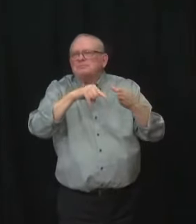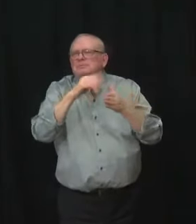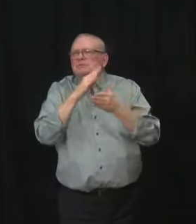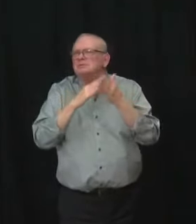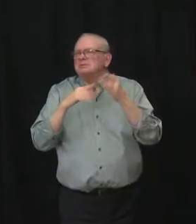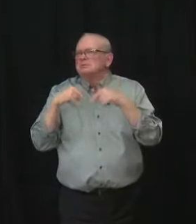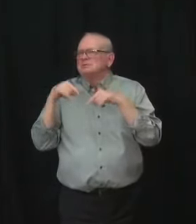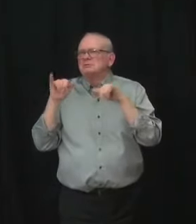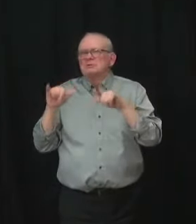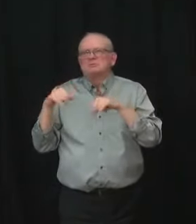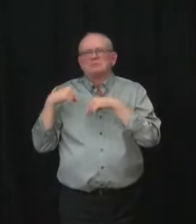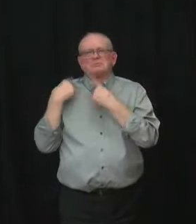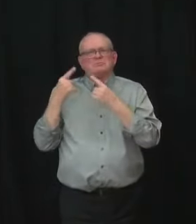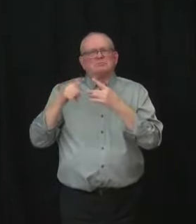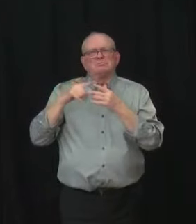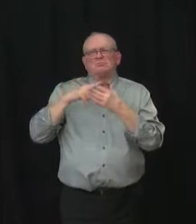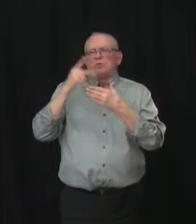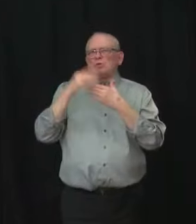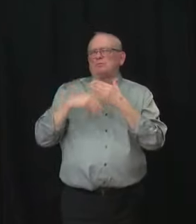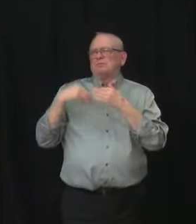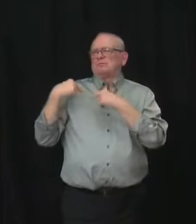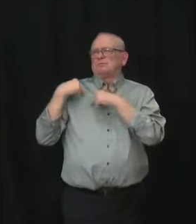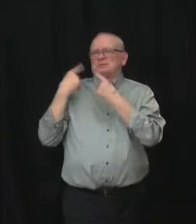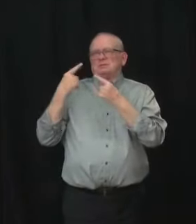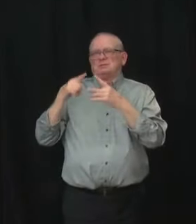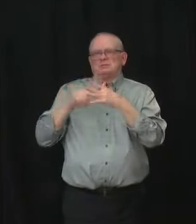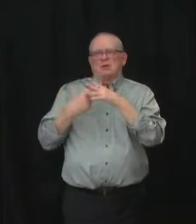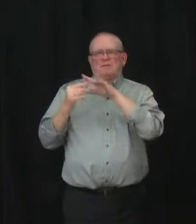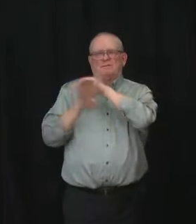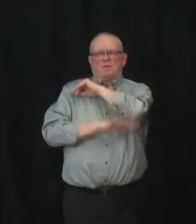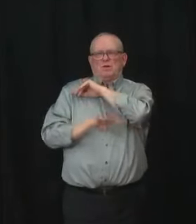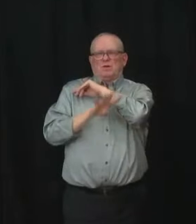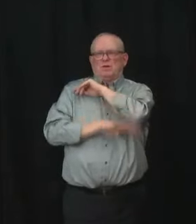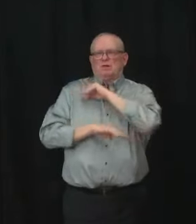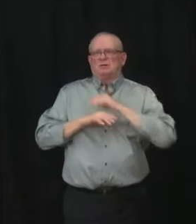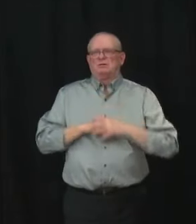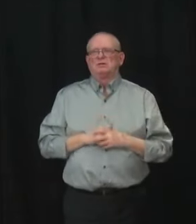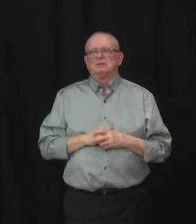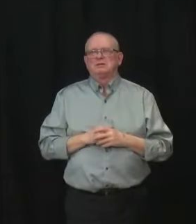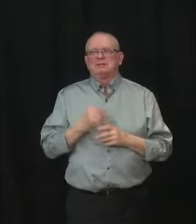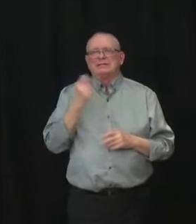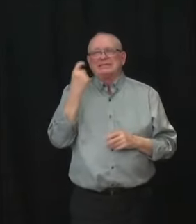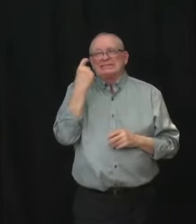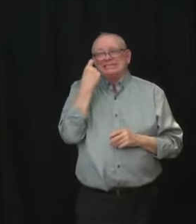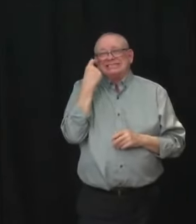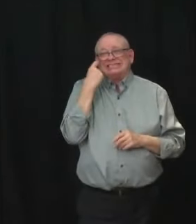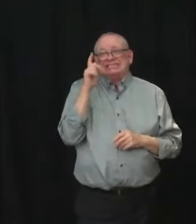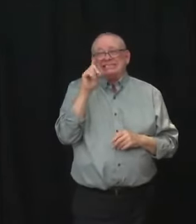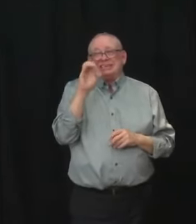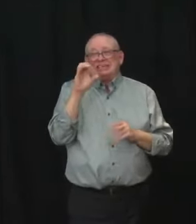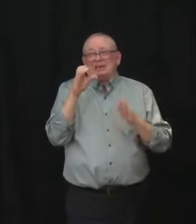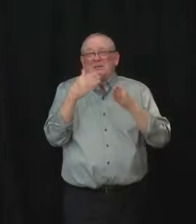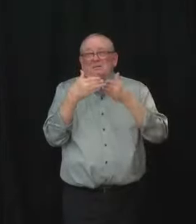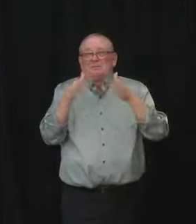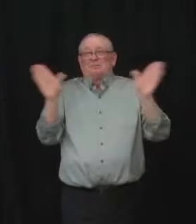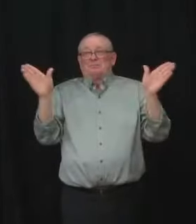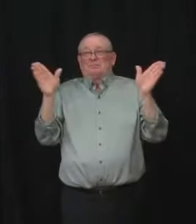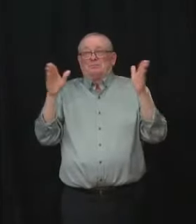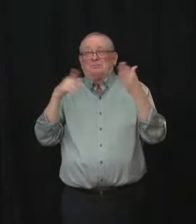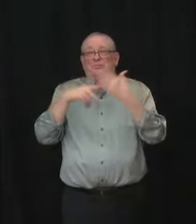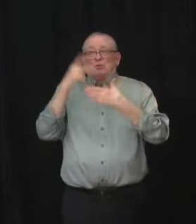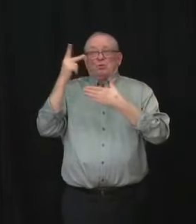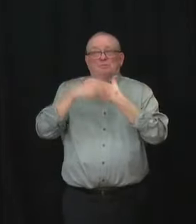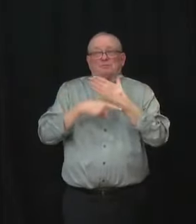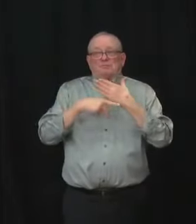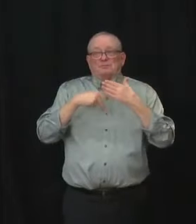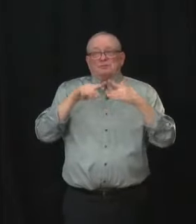months last year. We opened up a public program in December of last year, started putting out more and